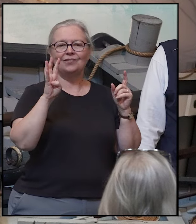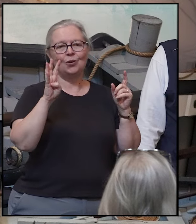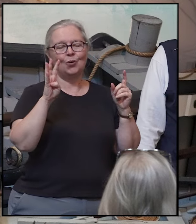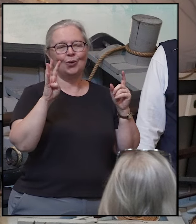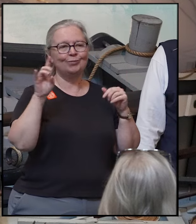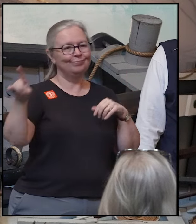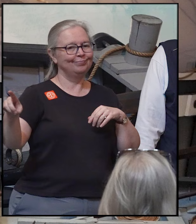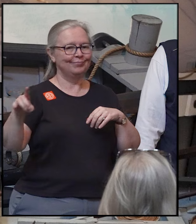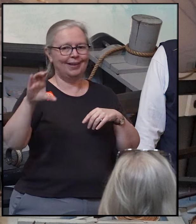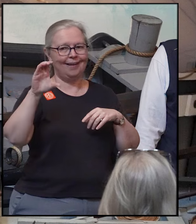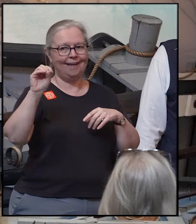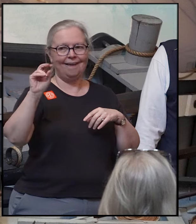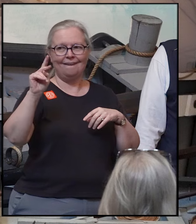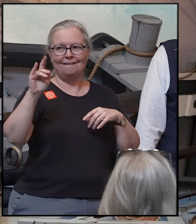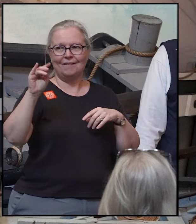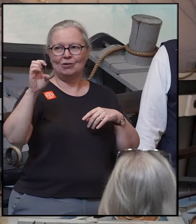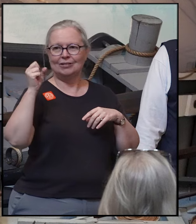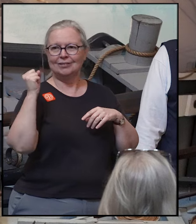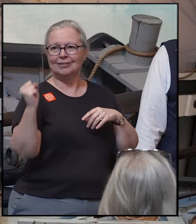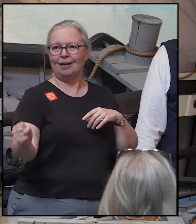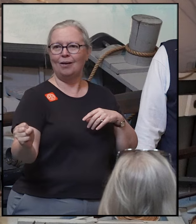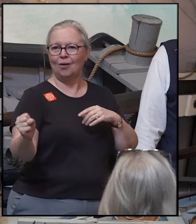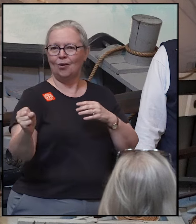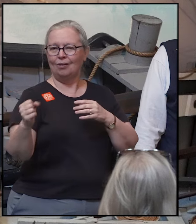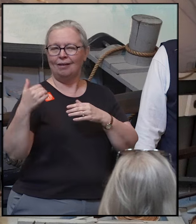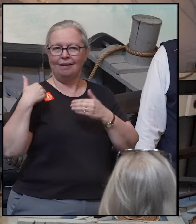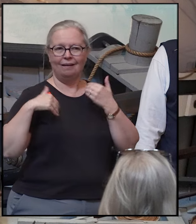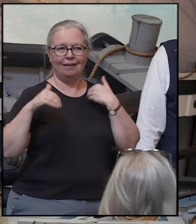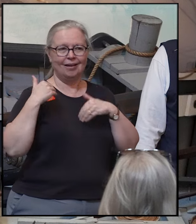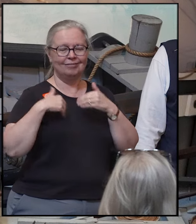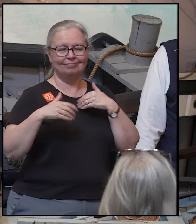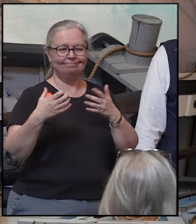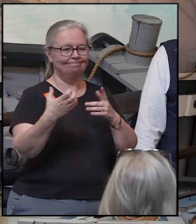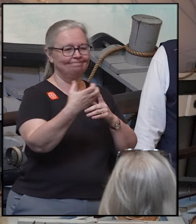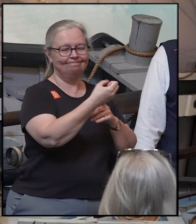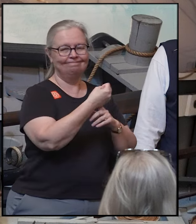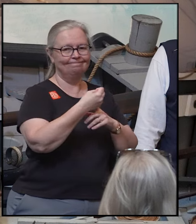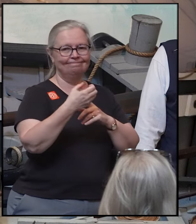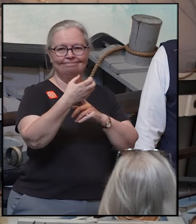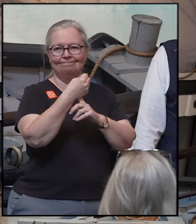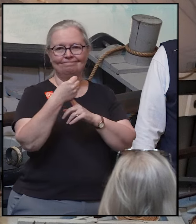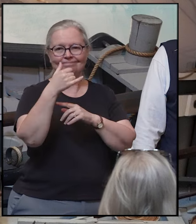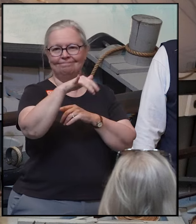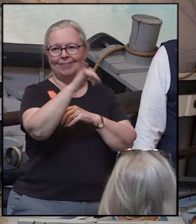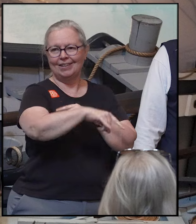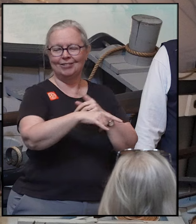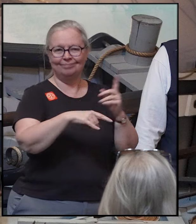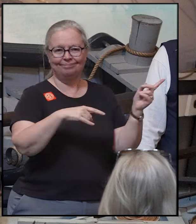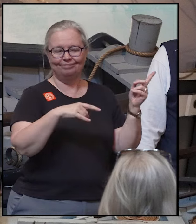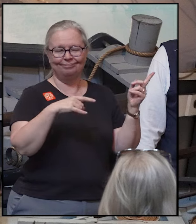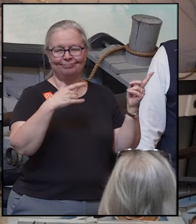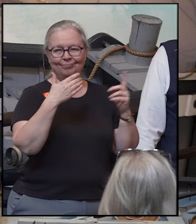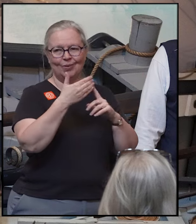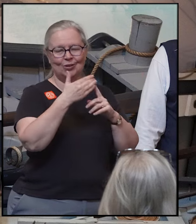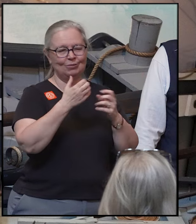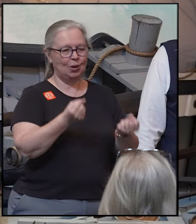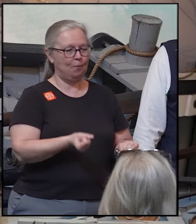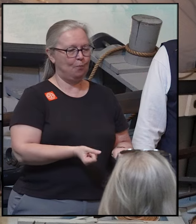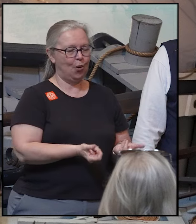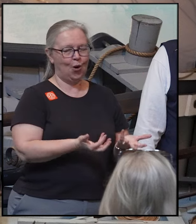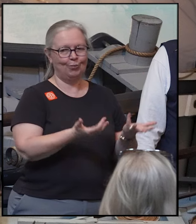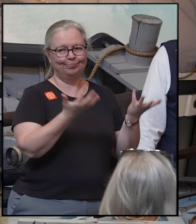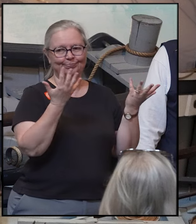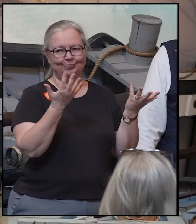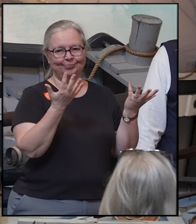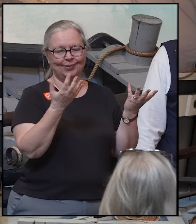in the Pacific Ocean gathered together three or four whale ships and burned them all down, because what they wanted to do